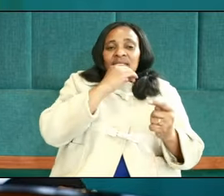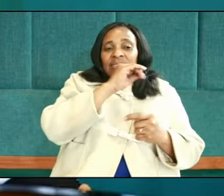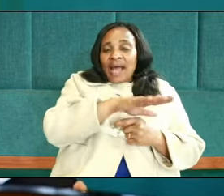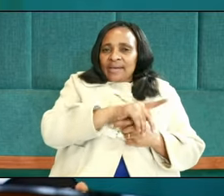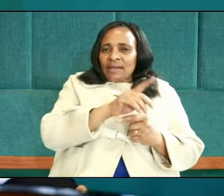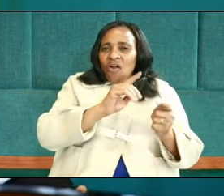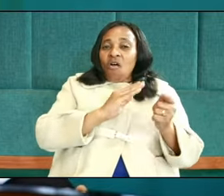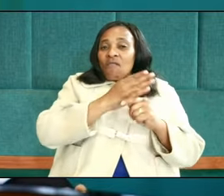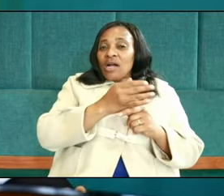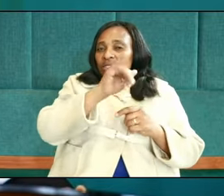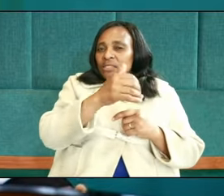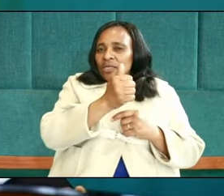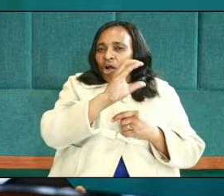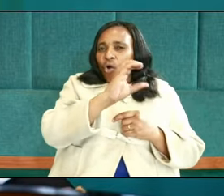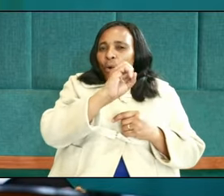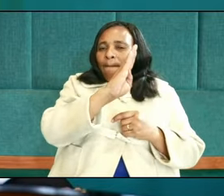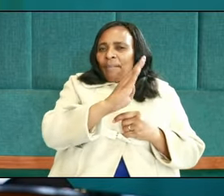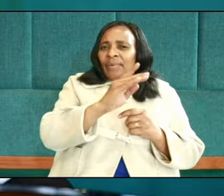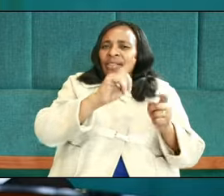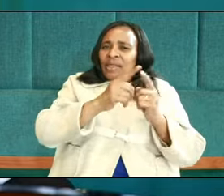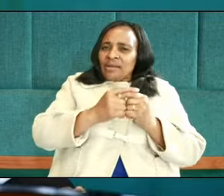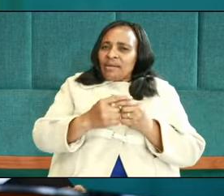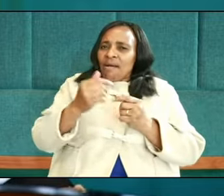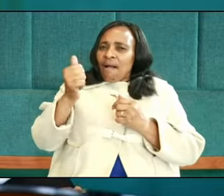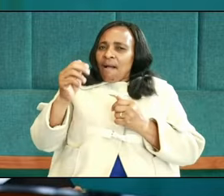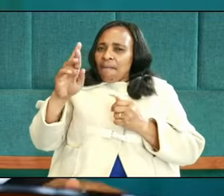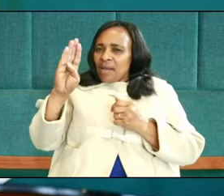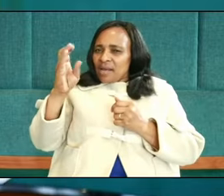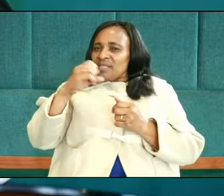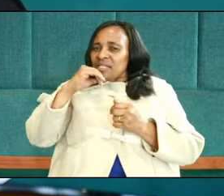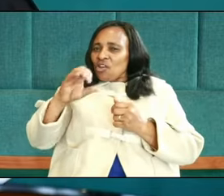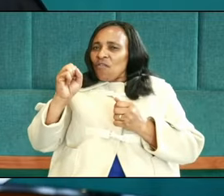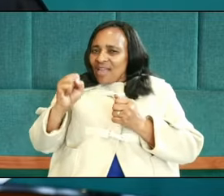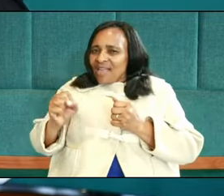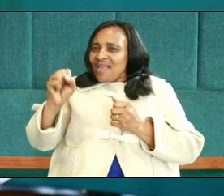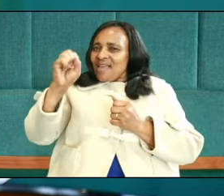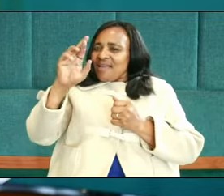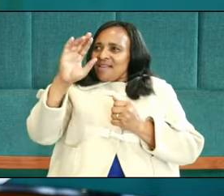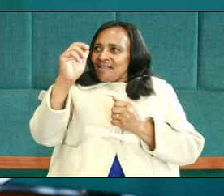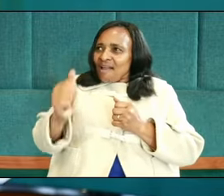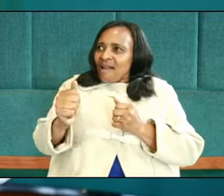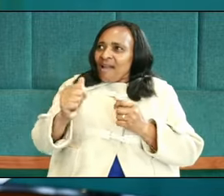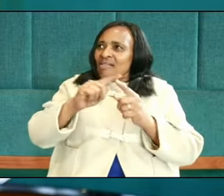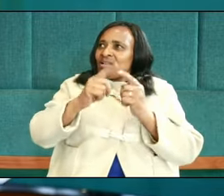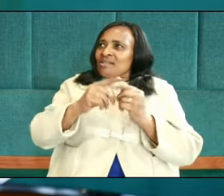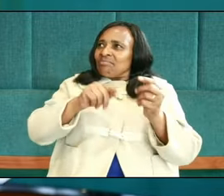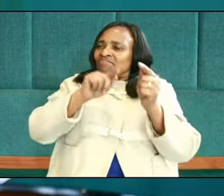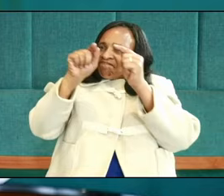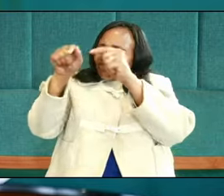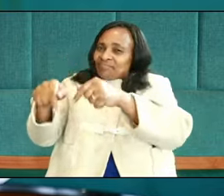of Jacob, and then Abiriam, the son of Eliab, and he brought some men,